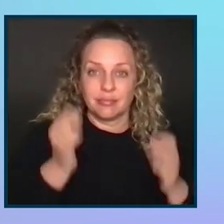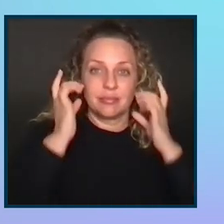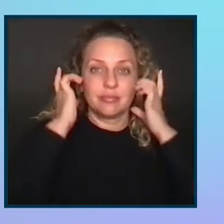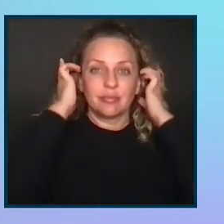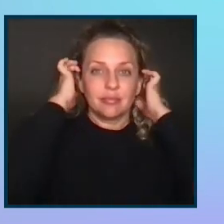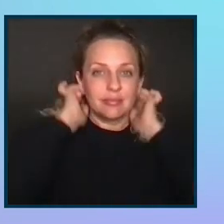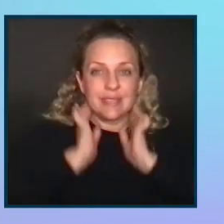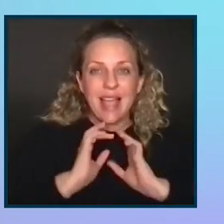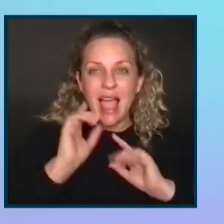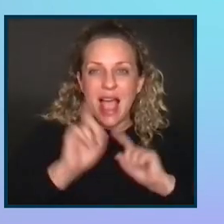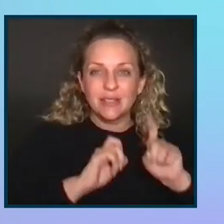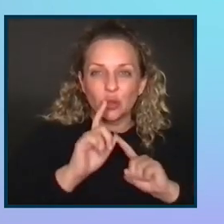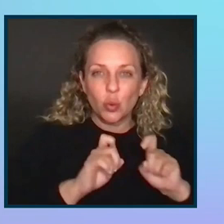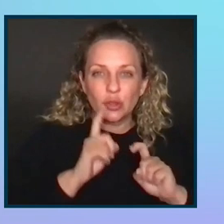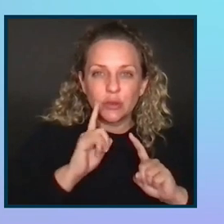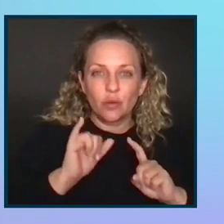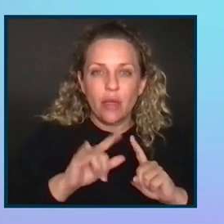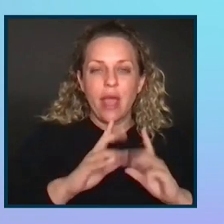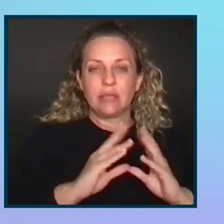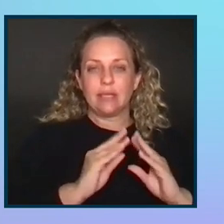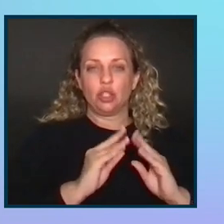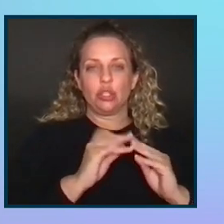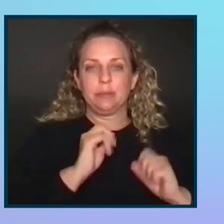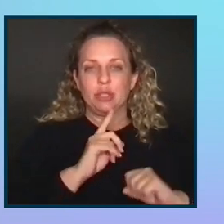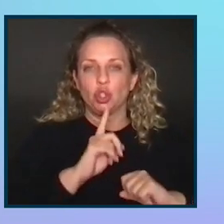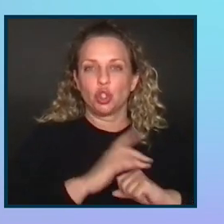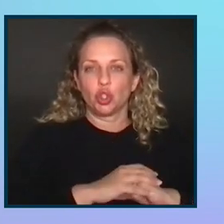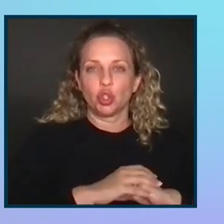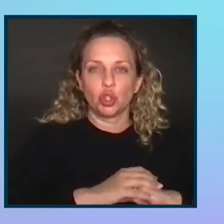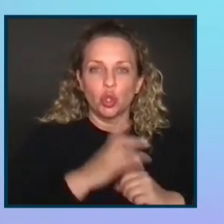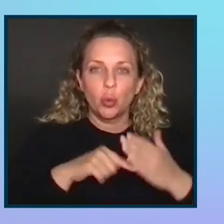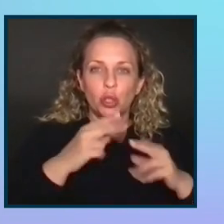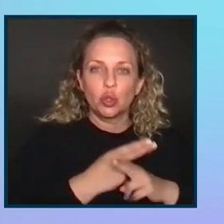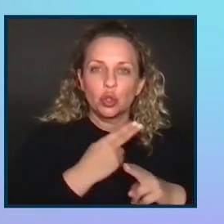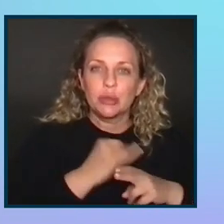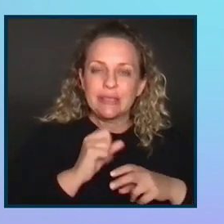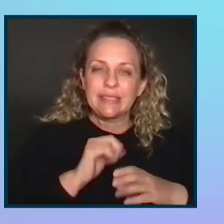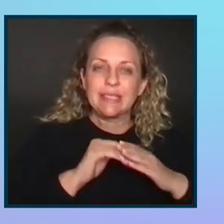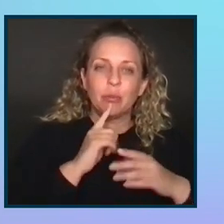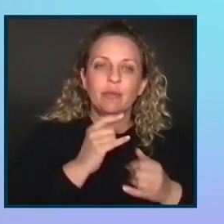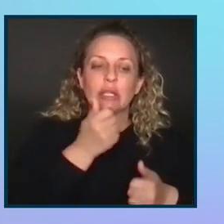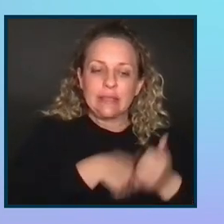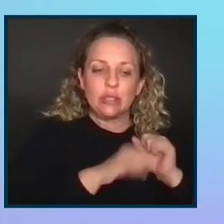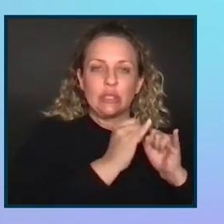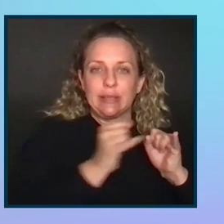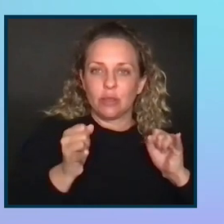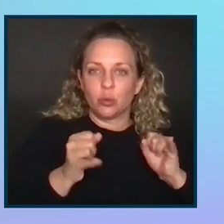ask those questions before a session, then you can make sure what you're using is accessible for each individual.